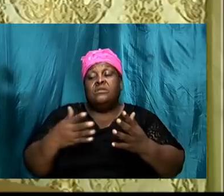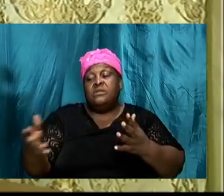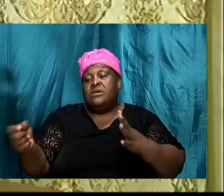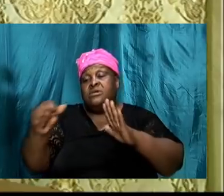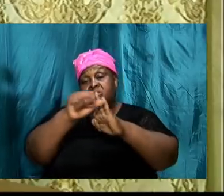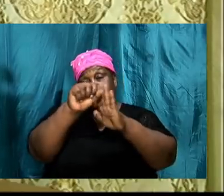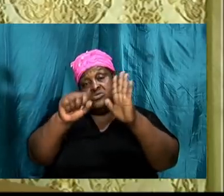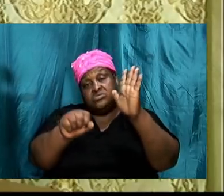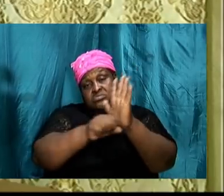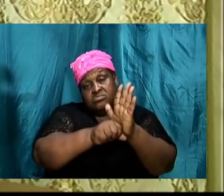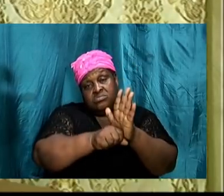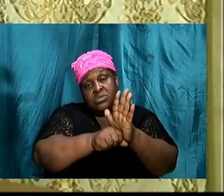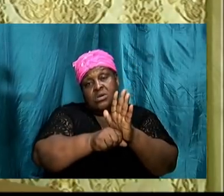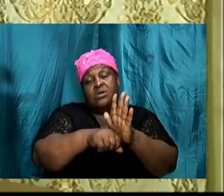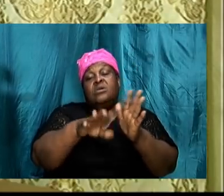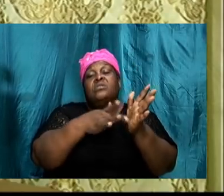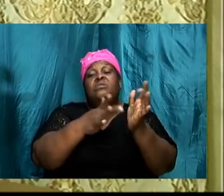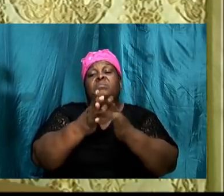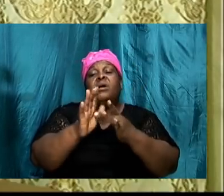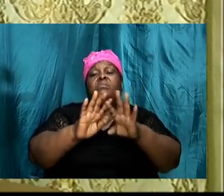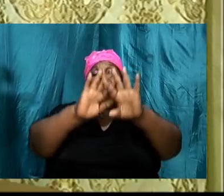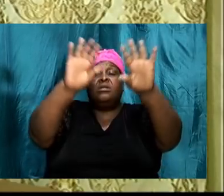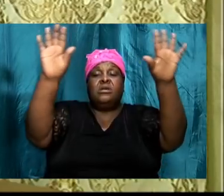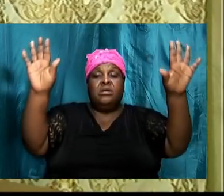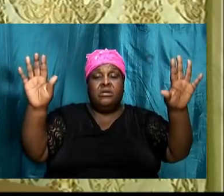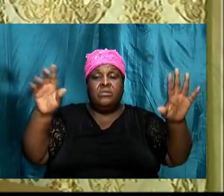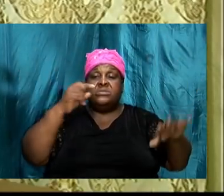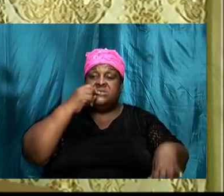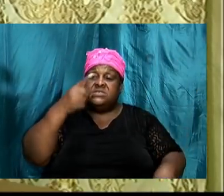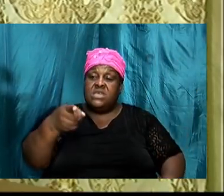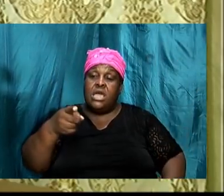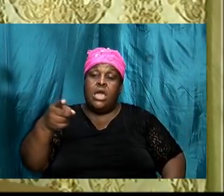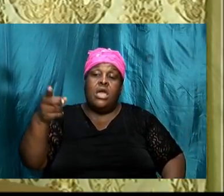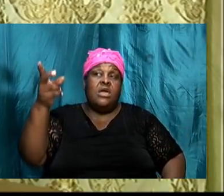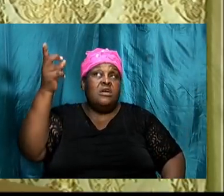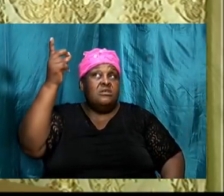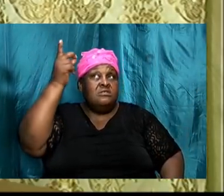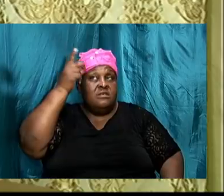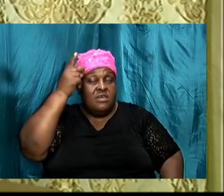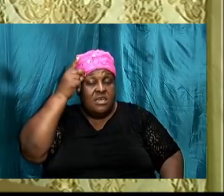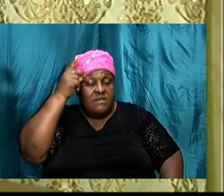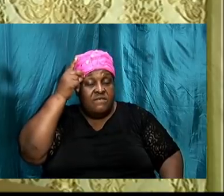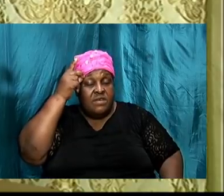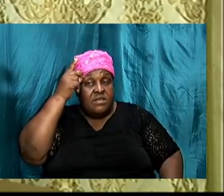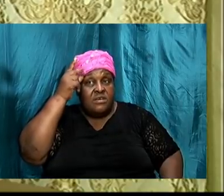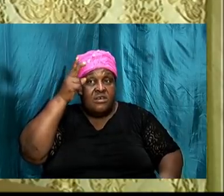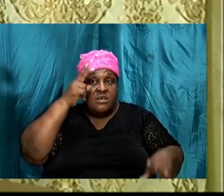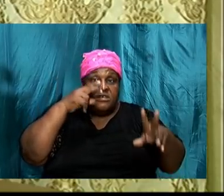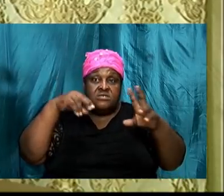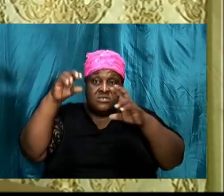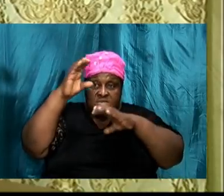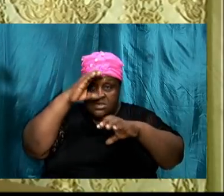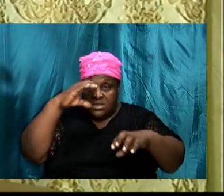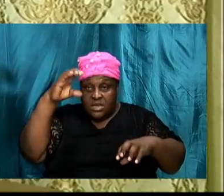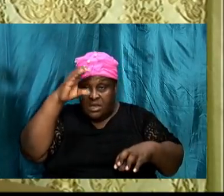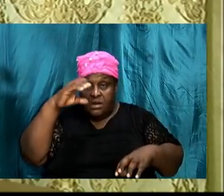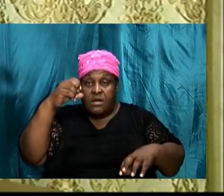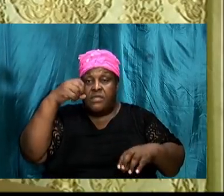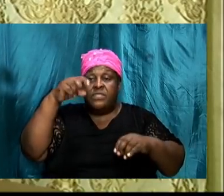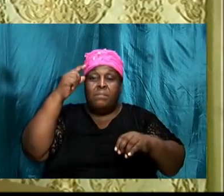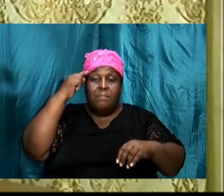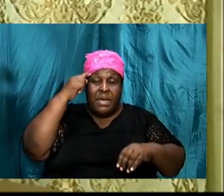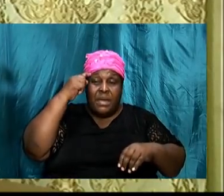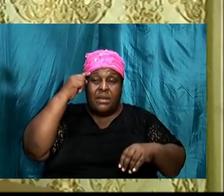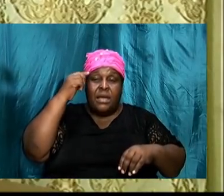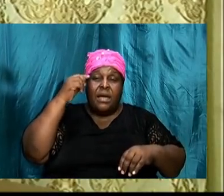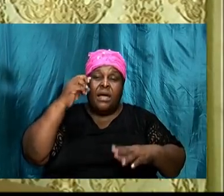clear to make mention that David sought the mind of God. David sought to know the will